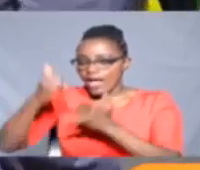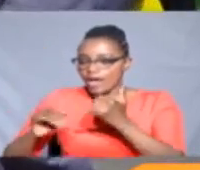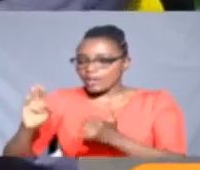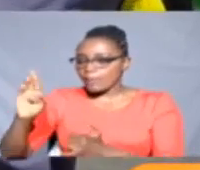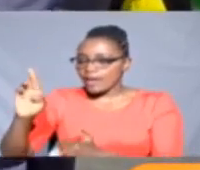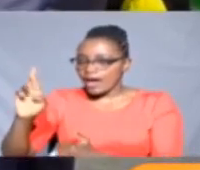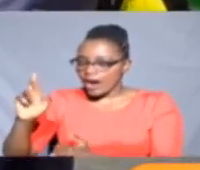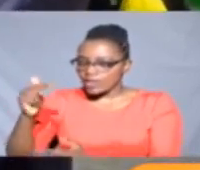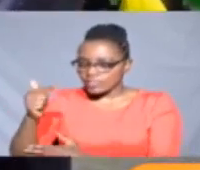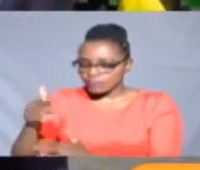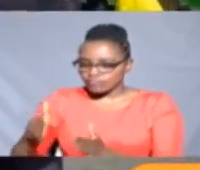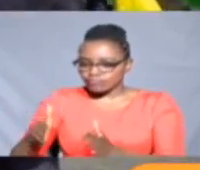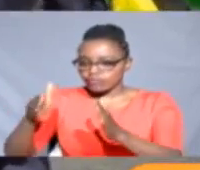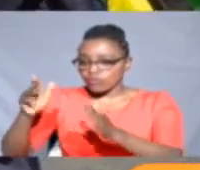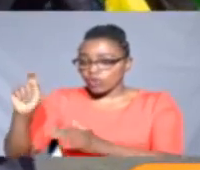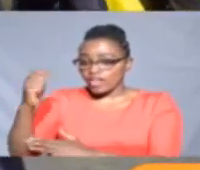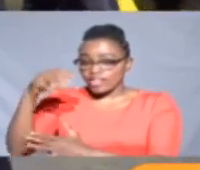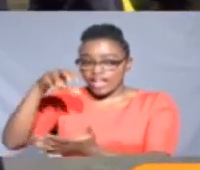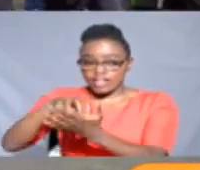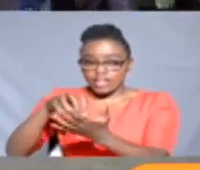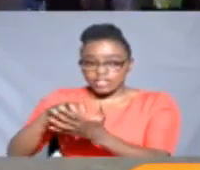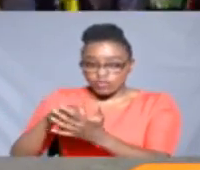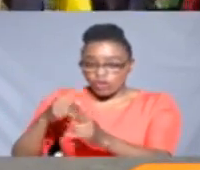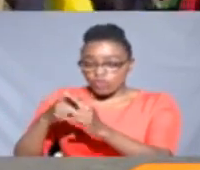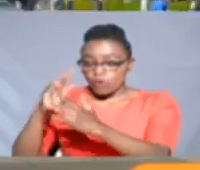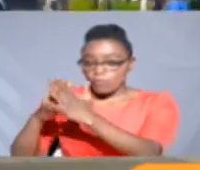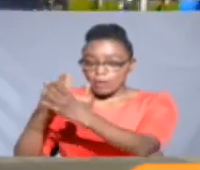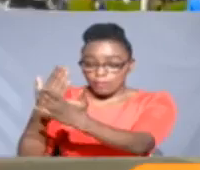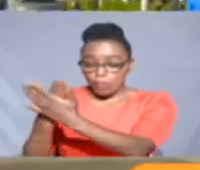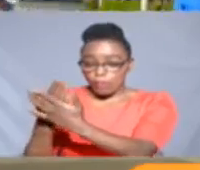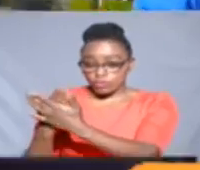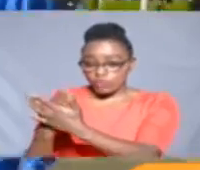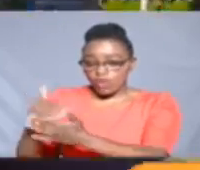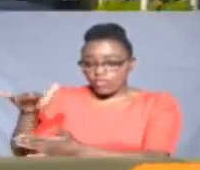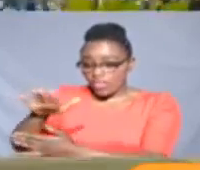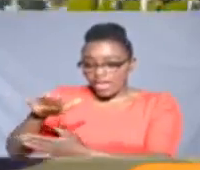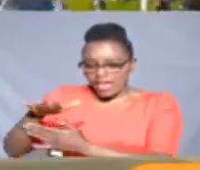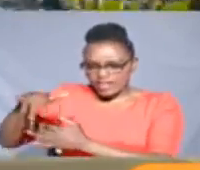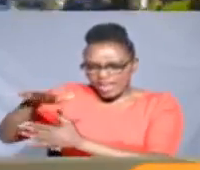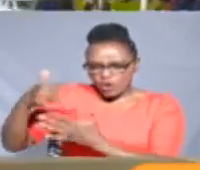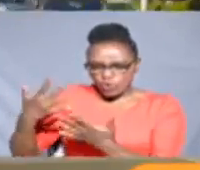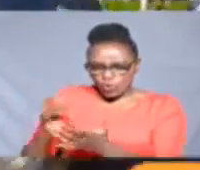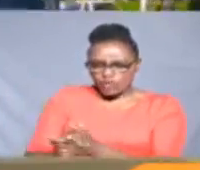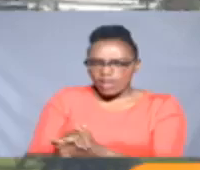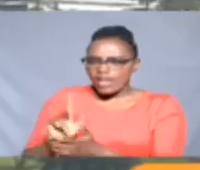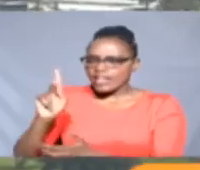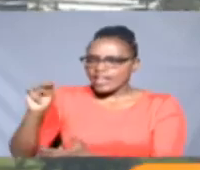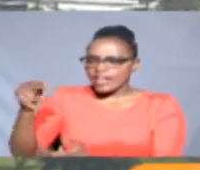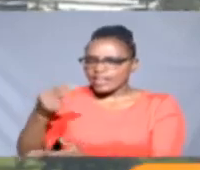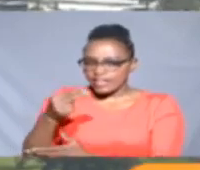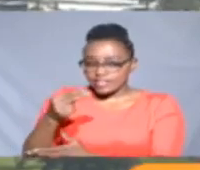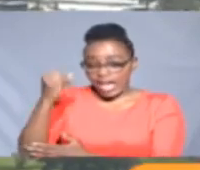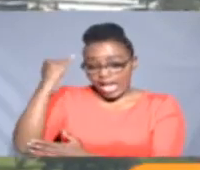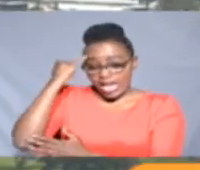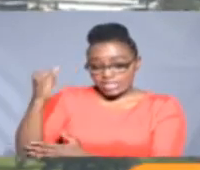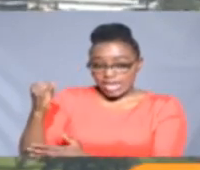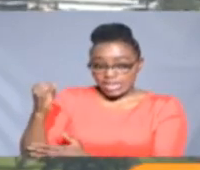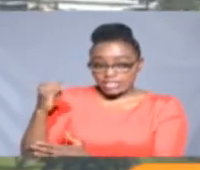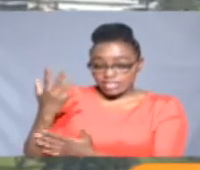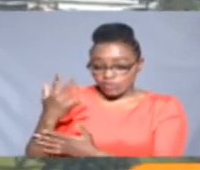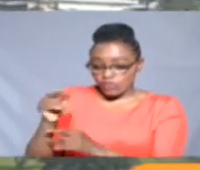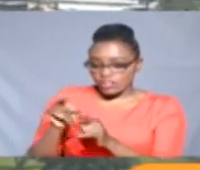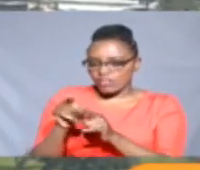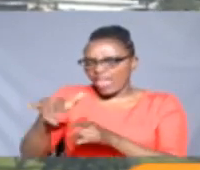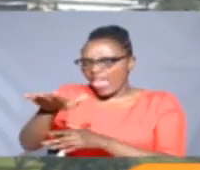end of the BRT corridors. For the Kenyan case, according to the proposal, the area around the K&H, ideally